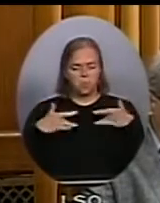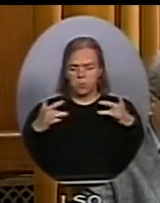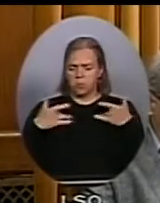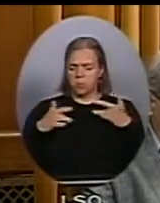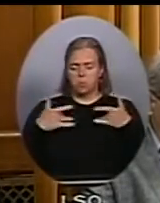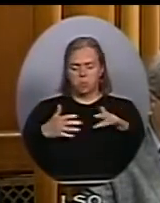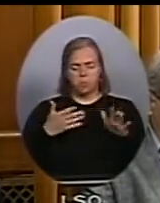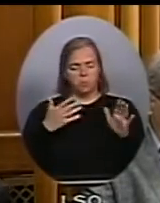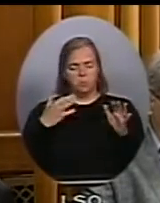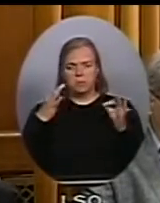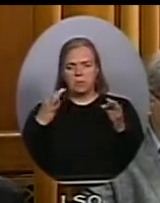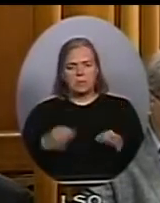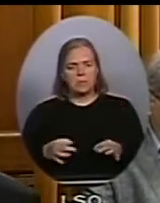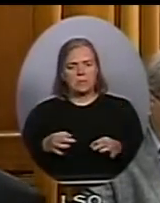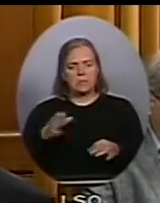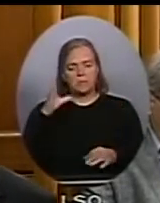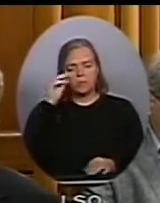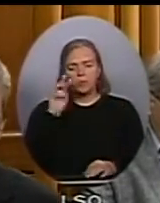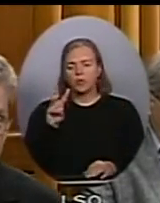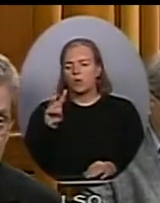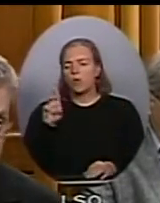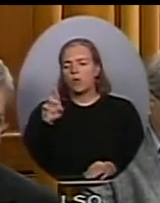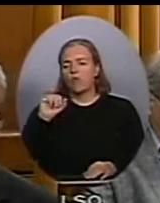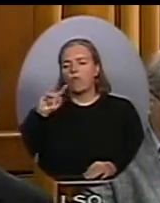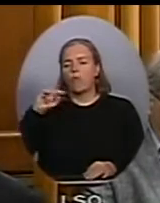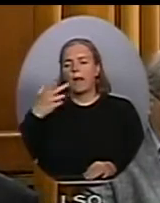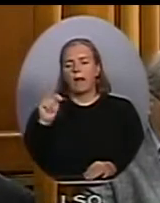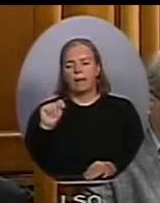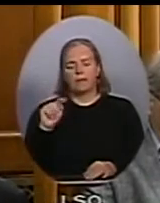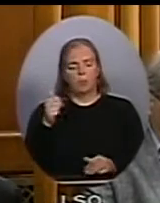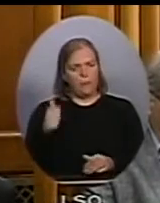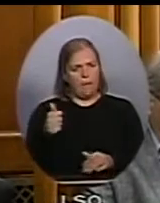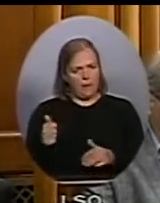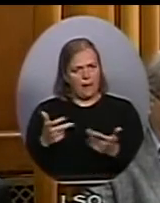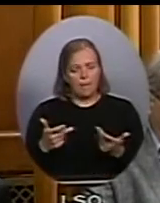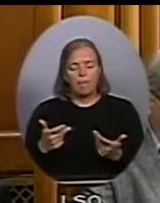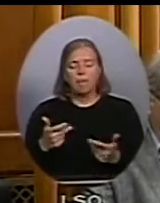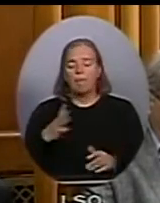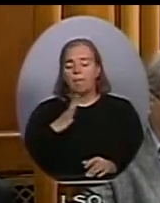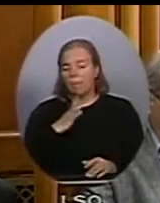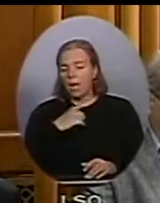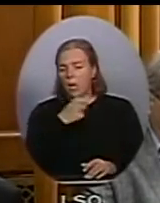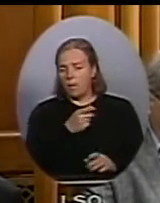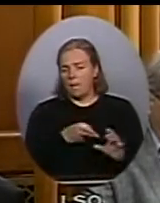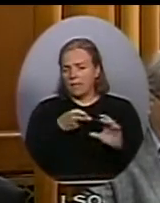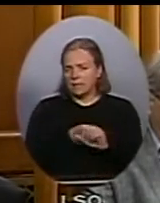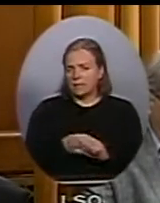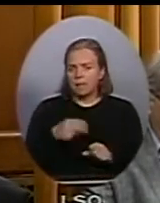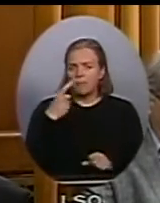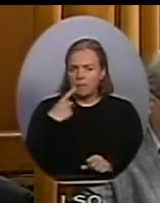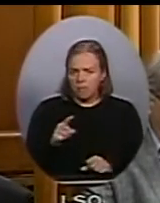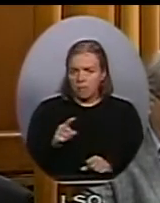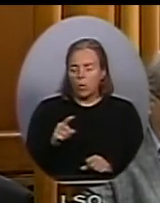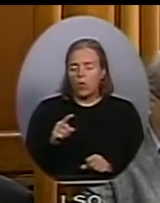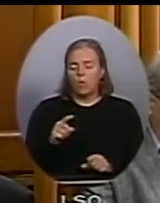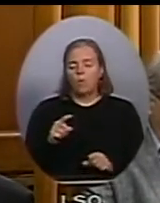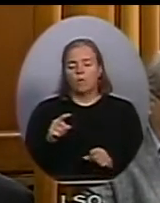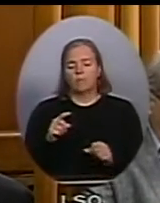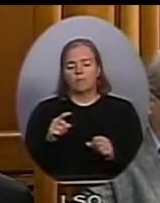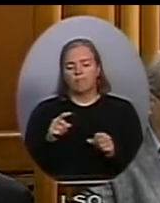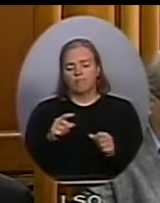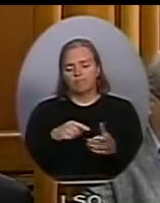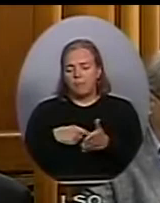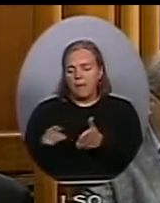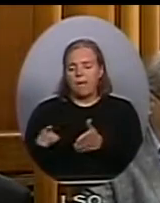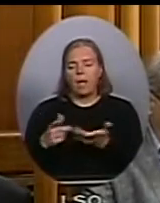What he didn't explain was if he played a role in implementing the decision that led to the cover-up. Mr. Speaker, nobody, including the Prime Minister, has come clean